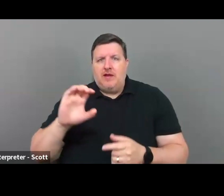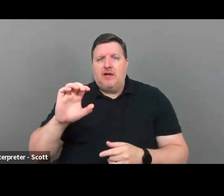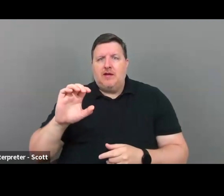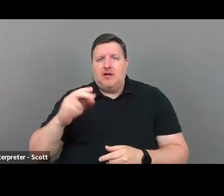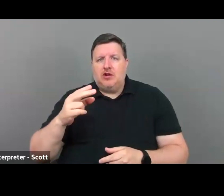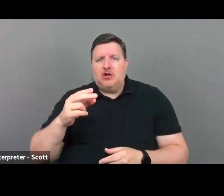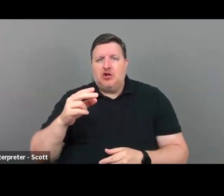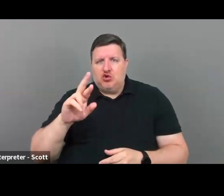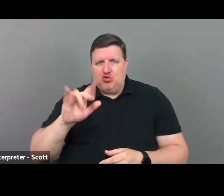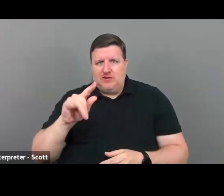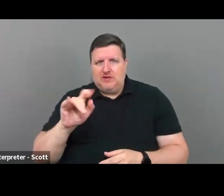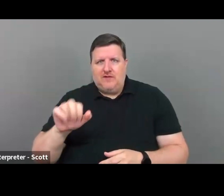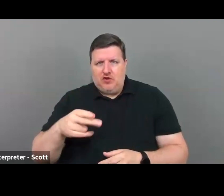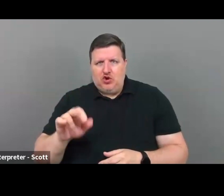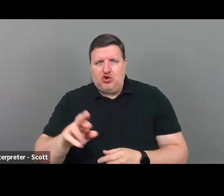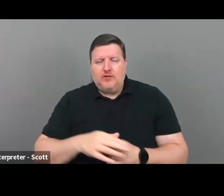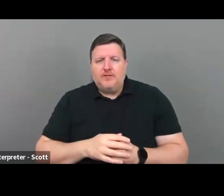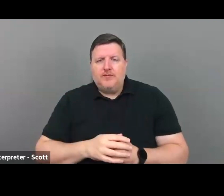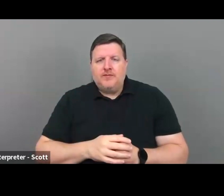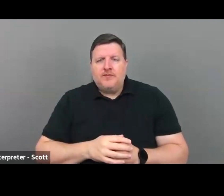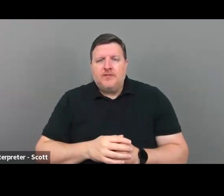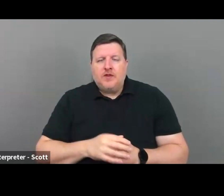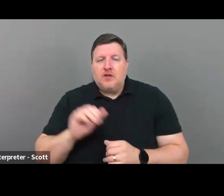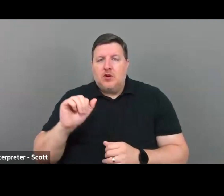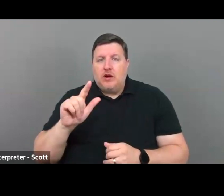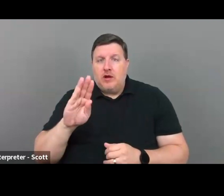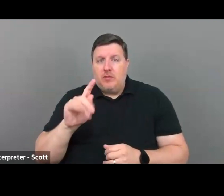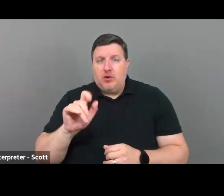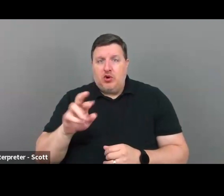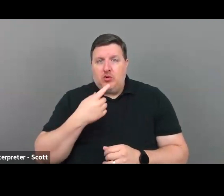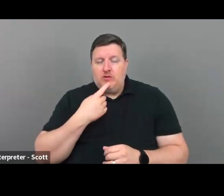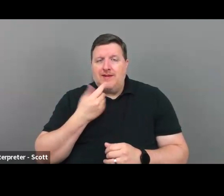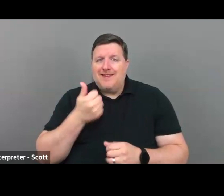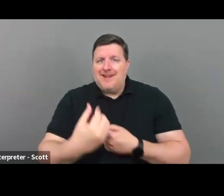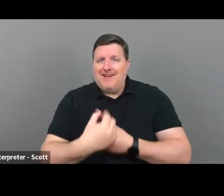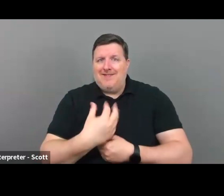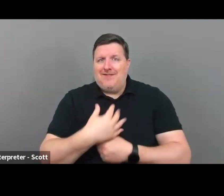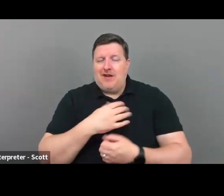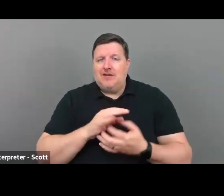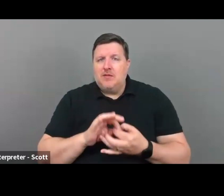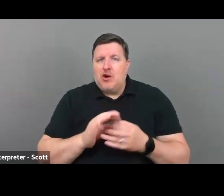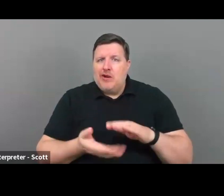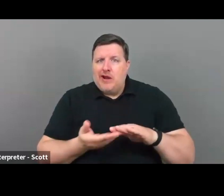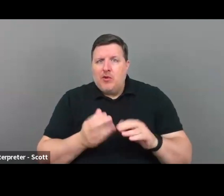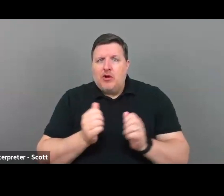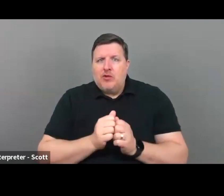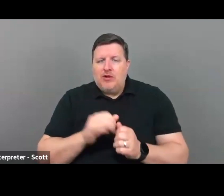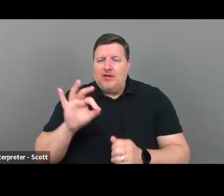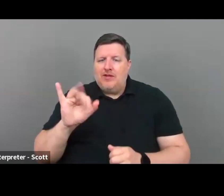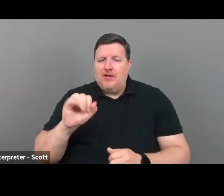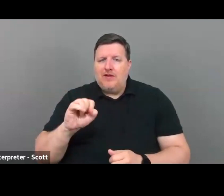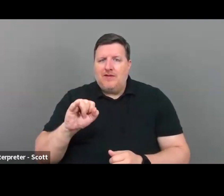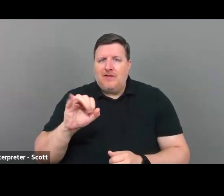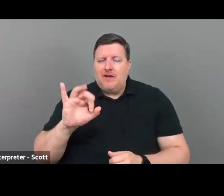is a bigger, uh, question. So Alberto says, any advice regarding operating with a fiscal sponsor,